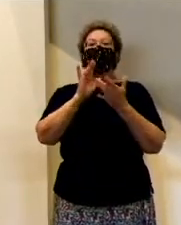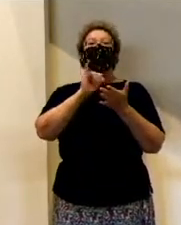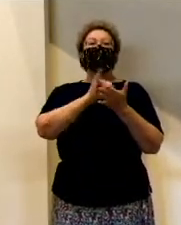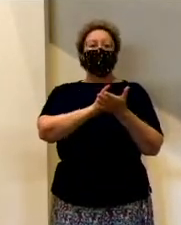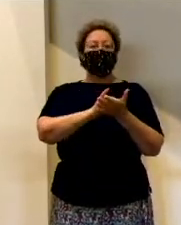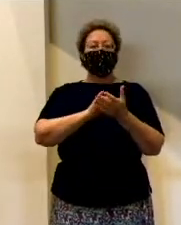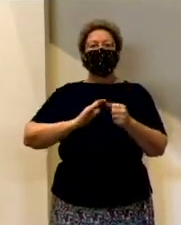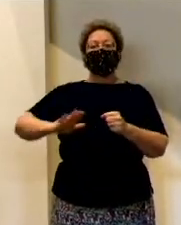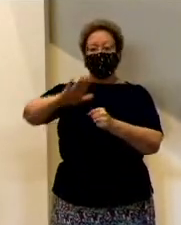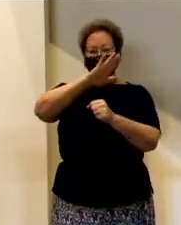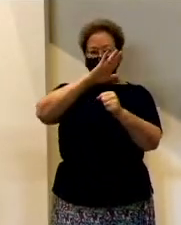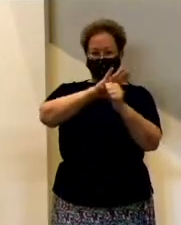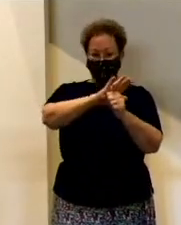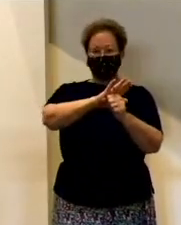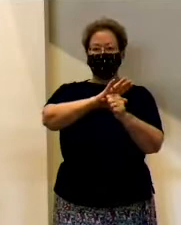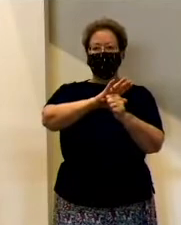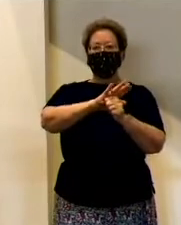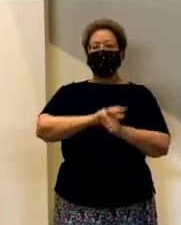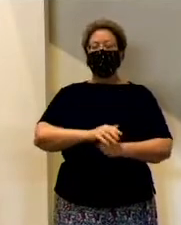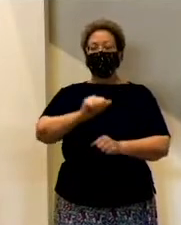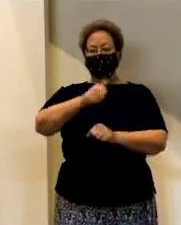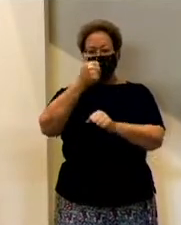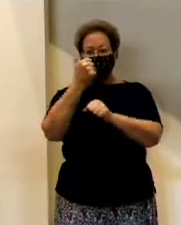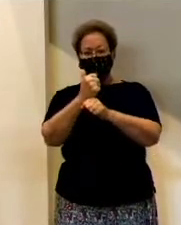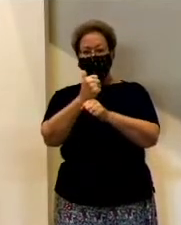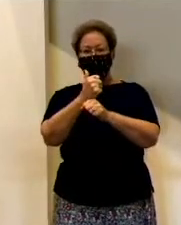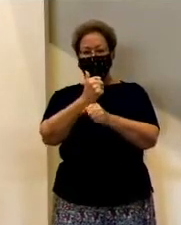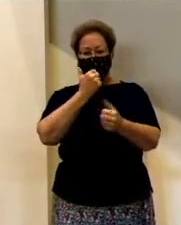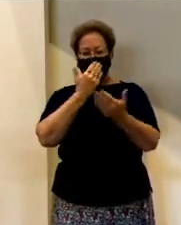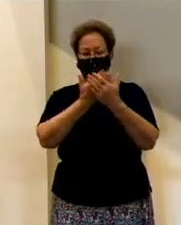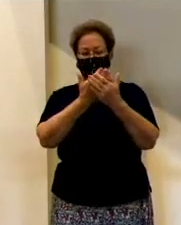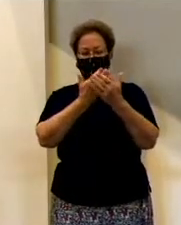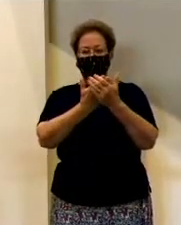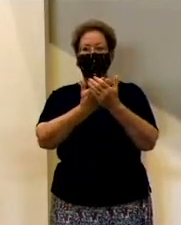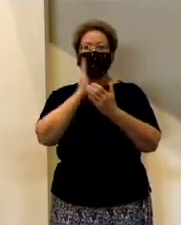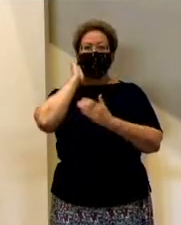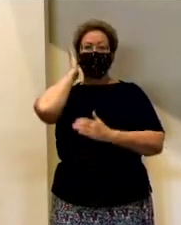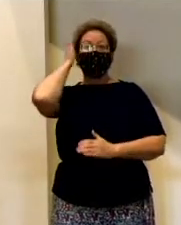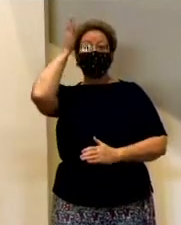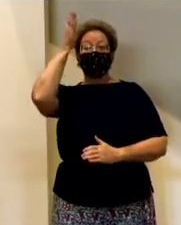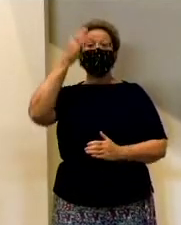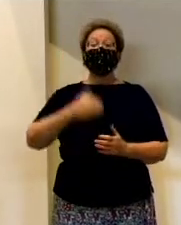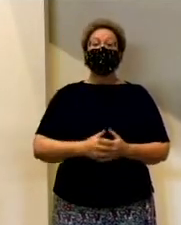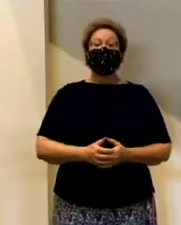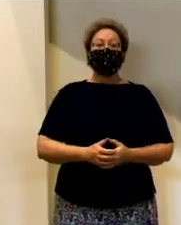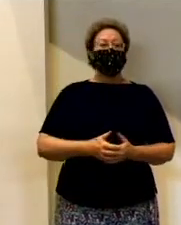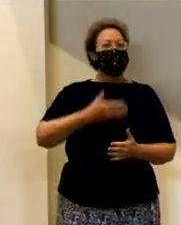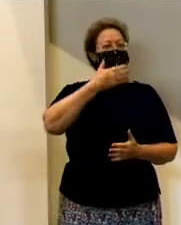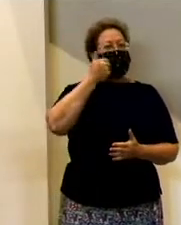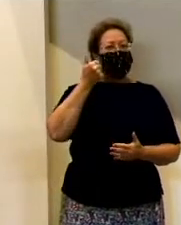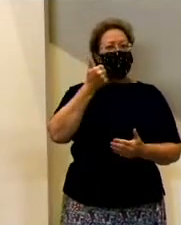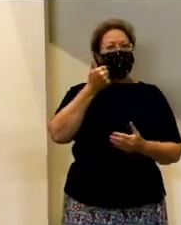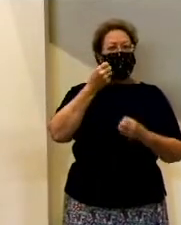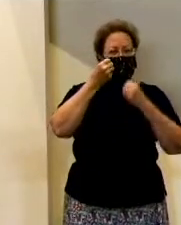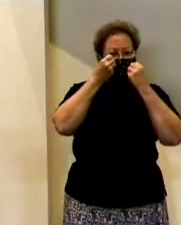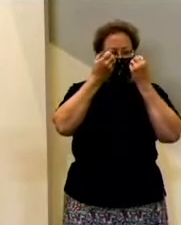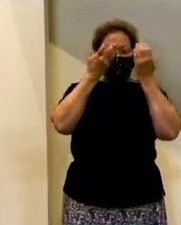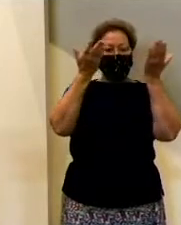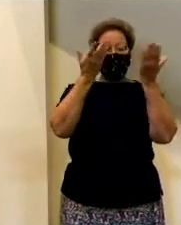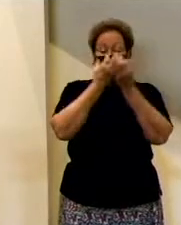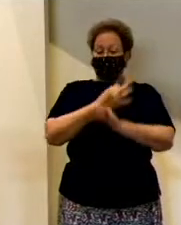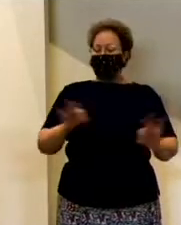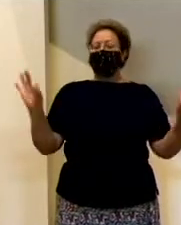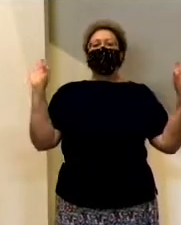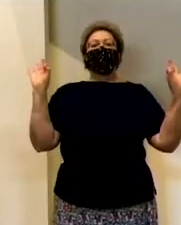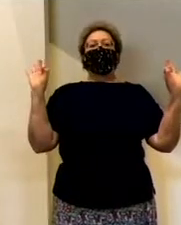He sealed the deal. That is when you got locked in and guaranteed of your eternal inheritance. And the best news of all is that inheritance is free and clear.